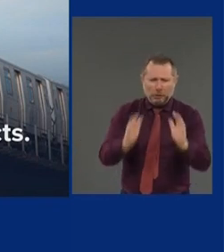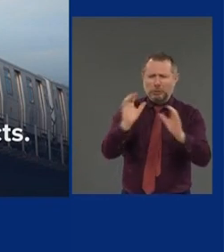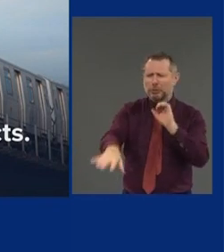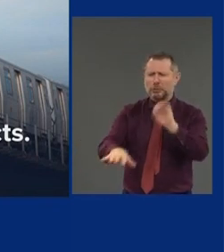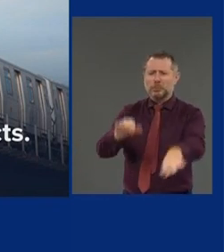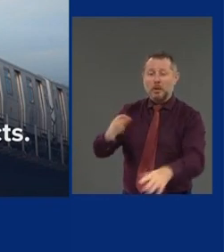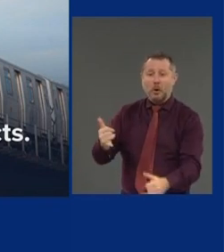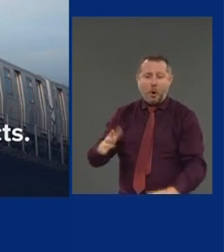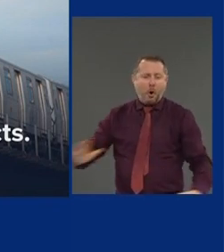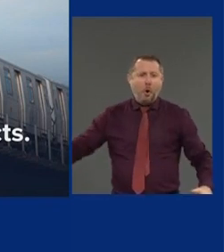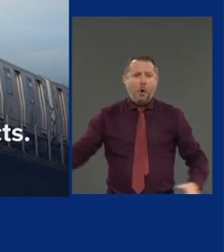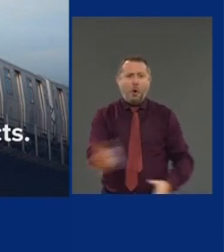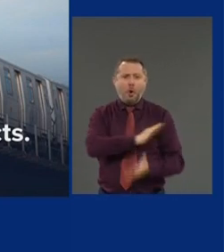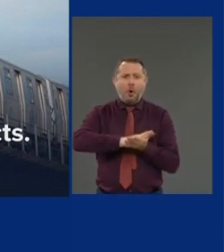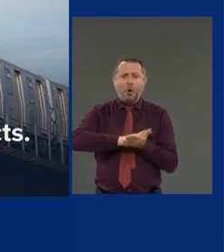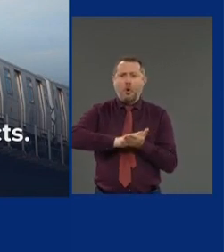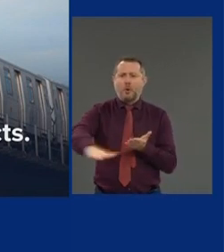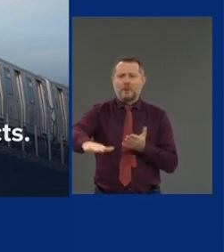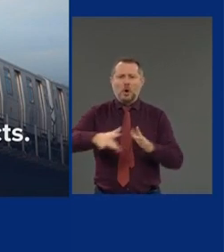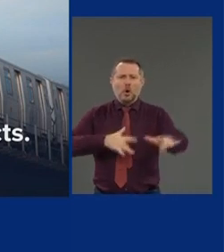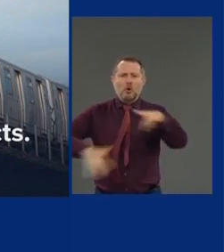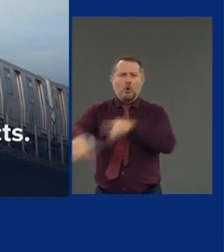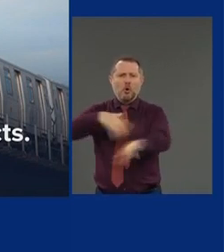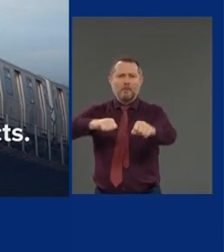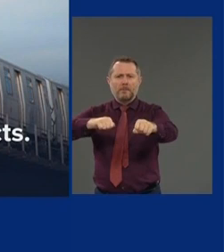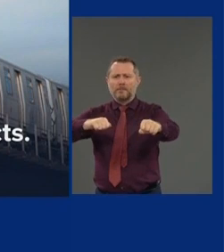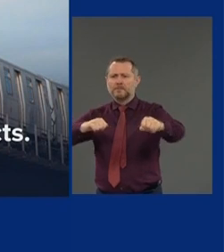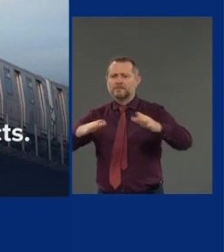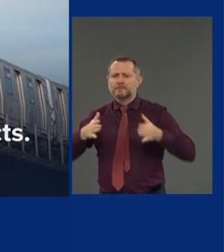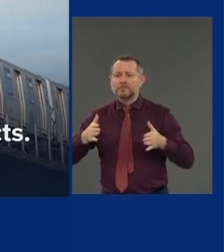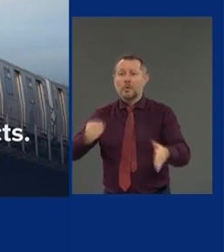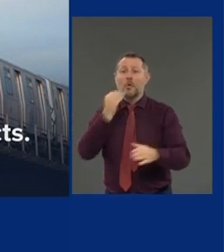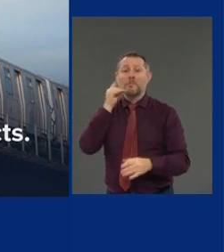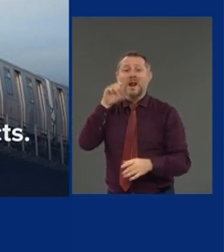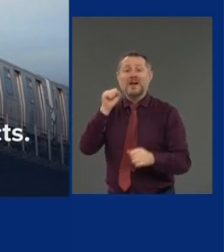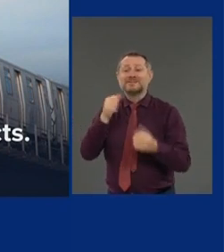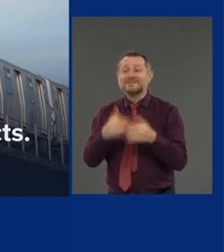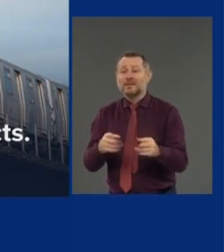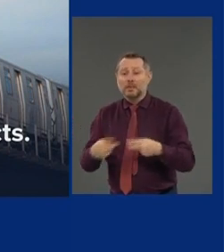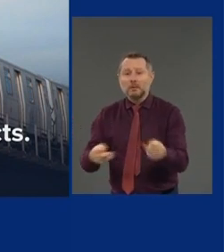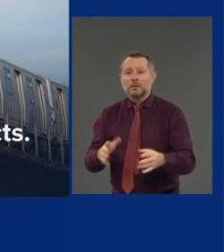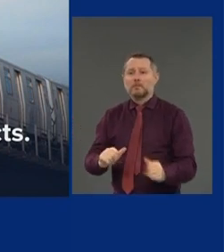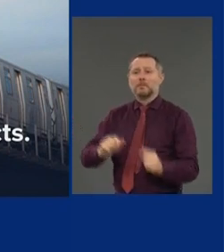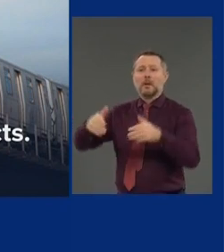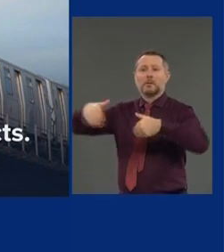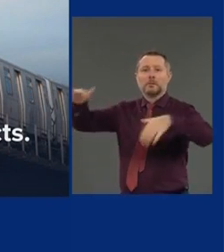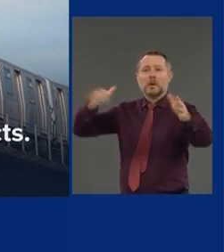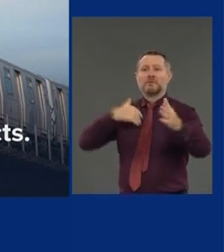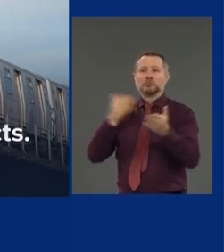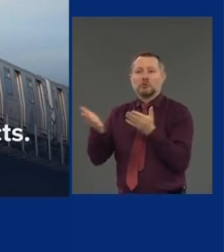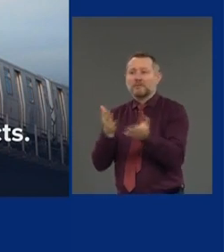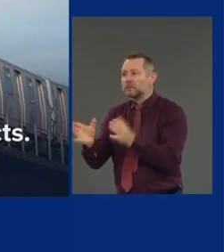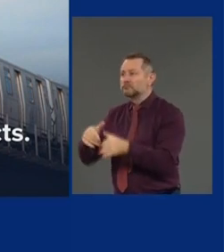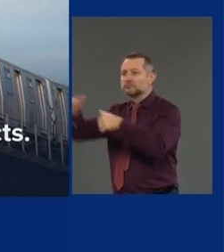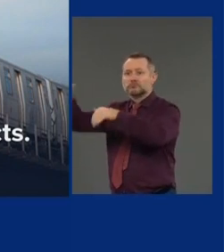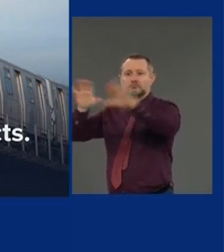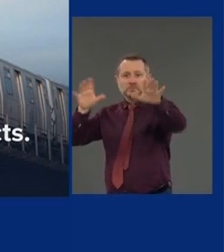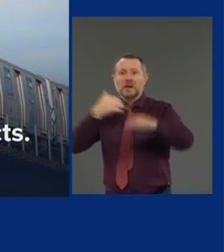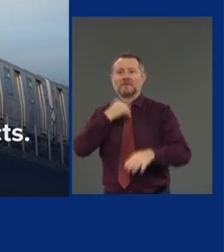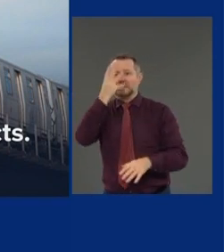Homeless are getting services they need, and they're no longer living in a subway system. Yes, we went through hell,